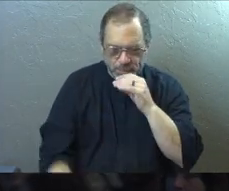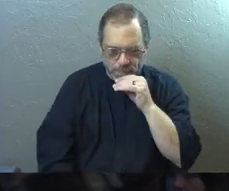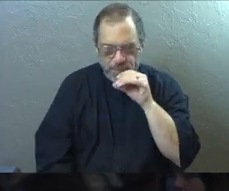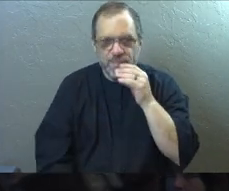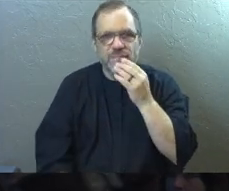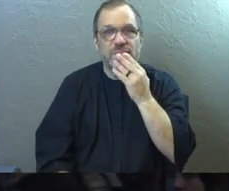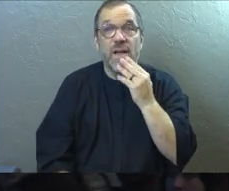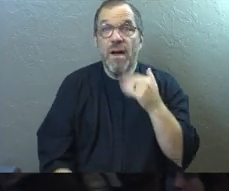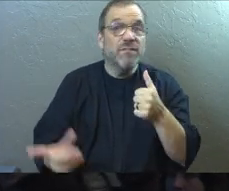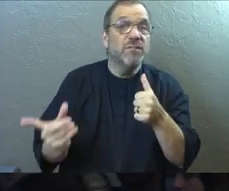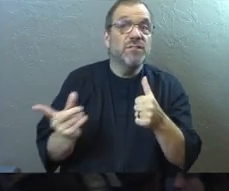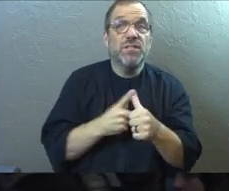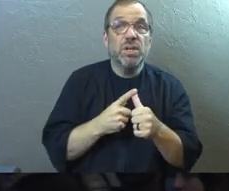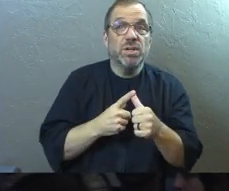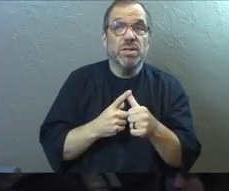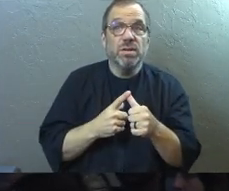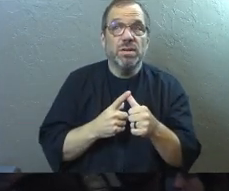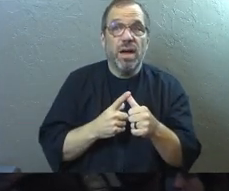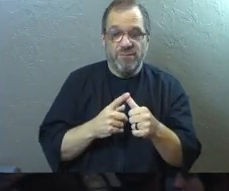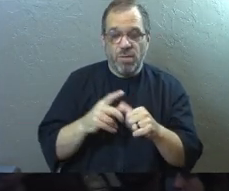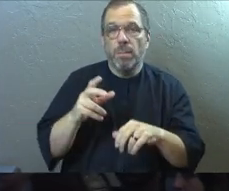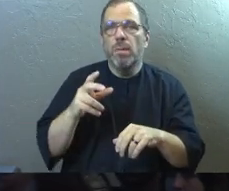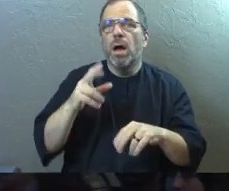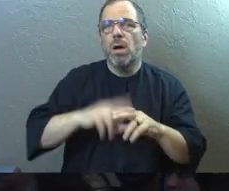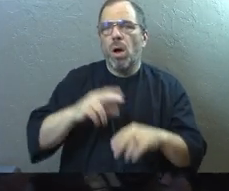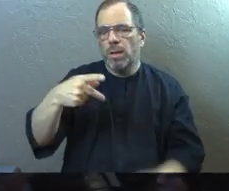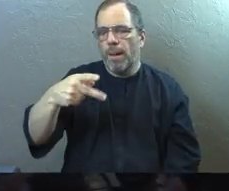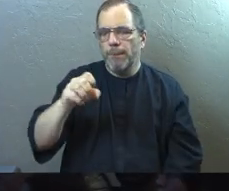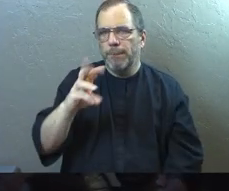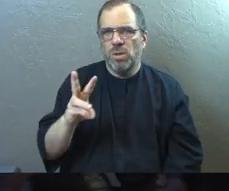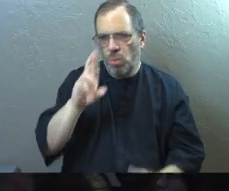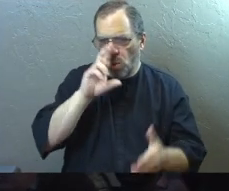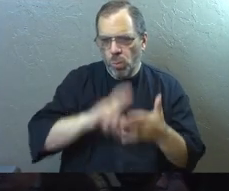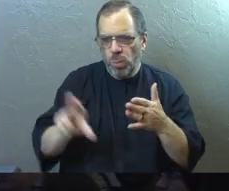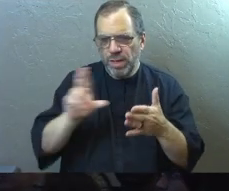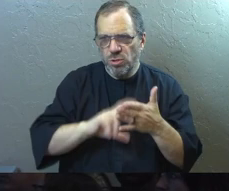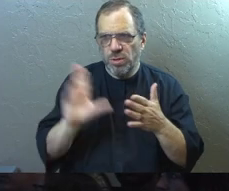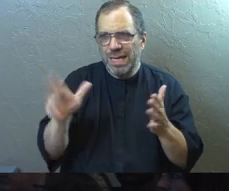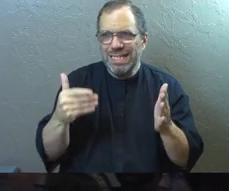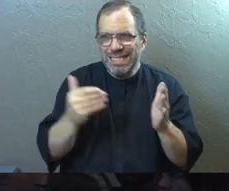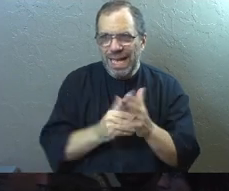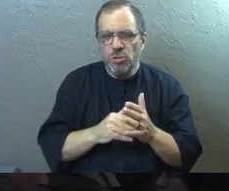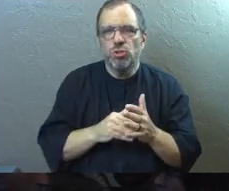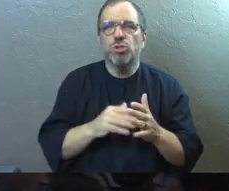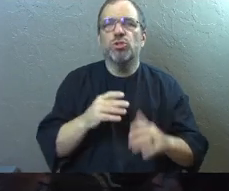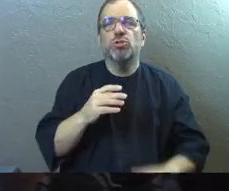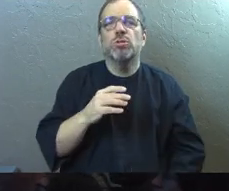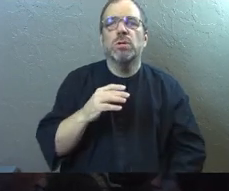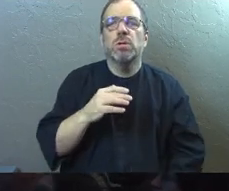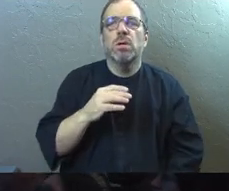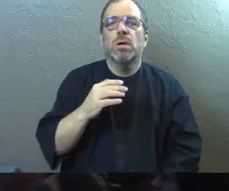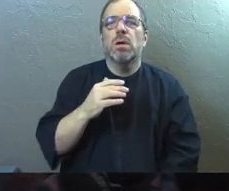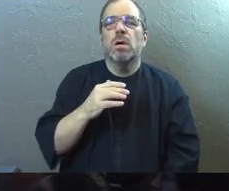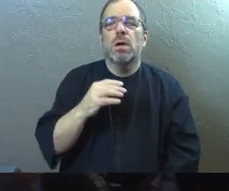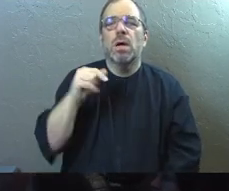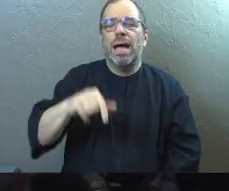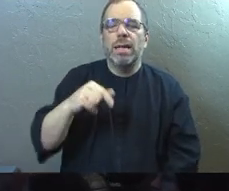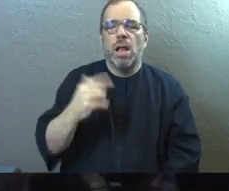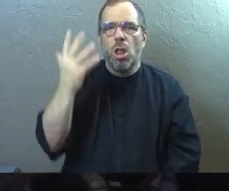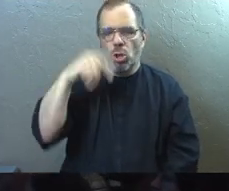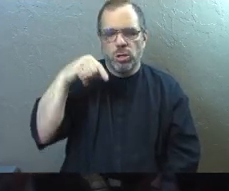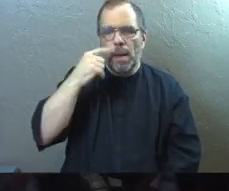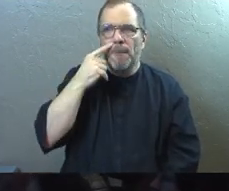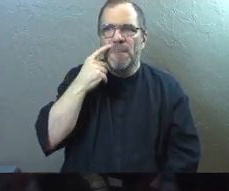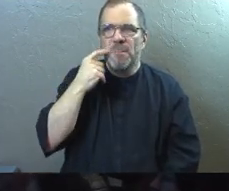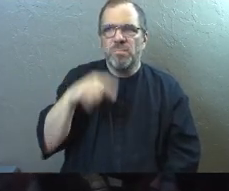on. Uh, the very first one from Pew Research Center, this was done back in 2022. So just a couple of years ago, and it looks